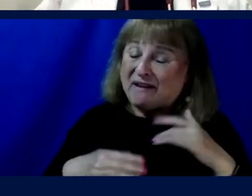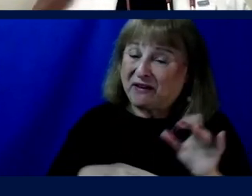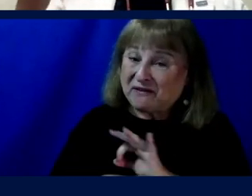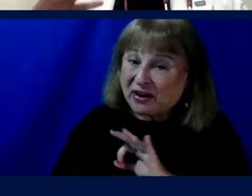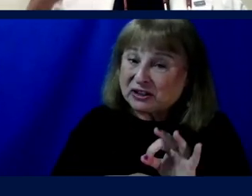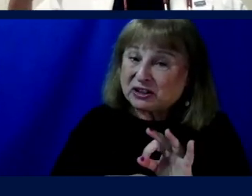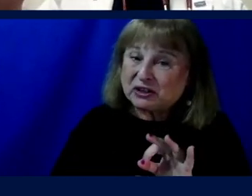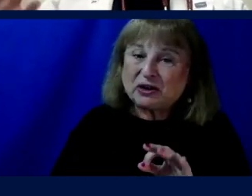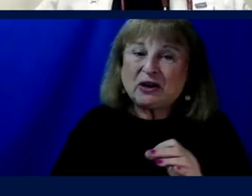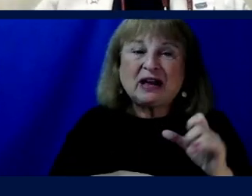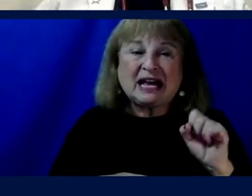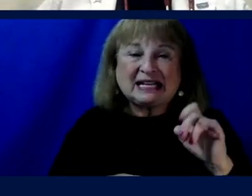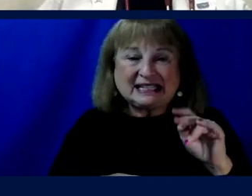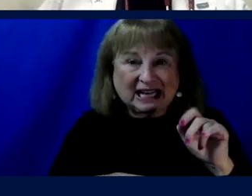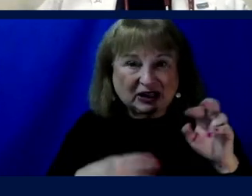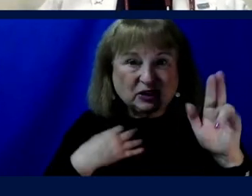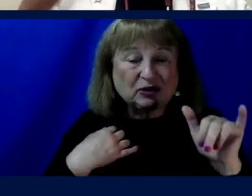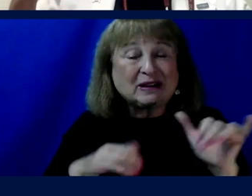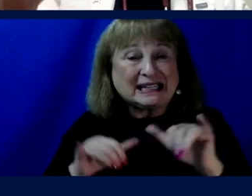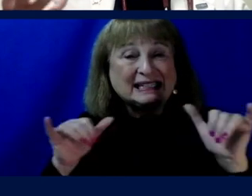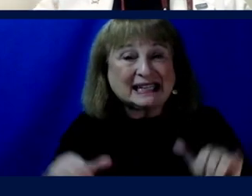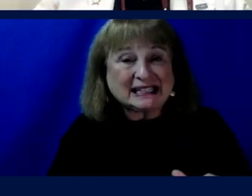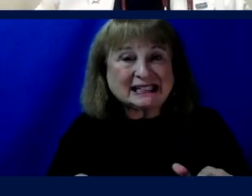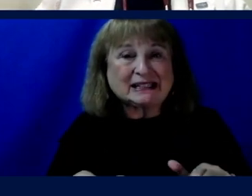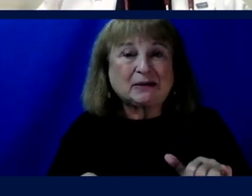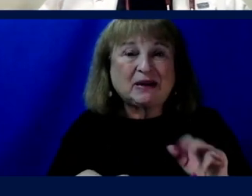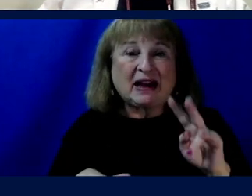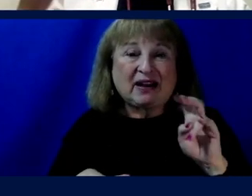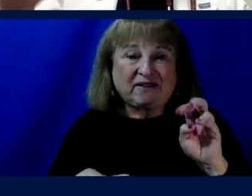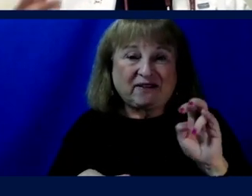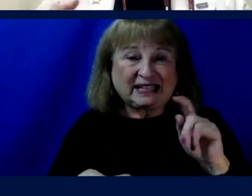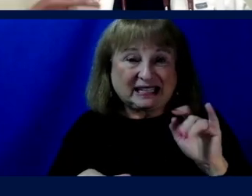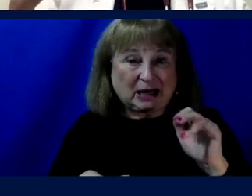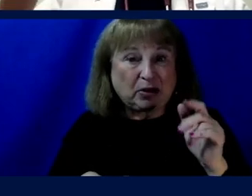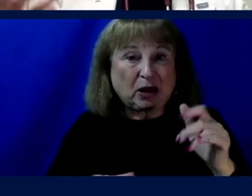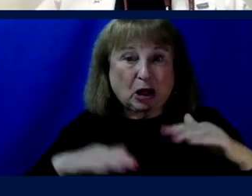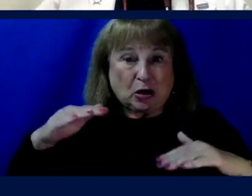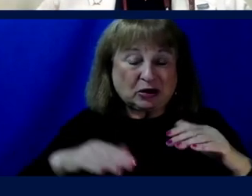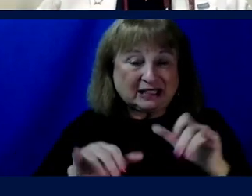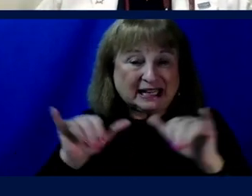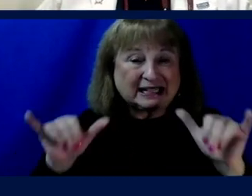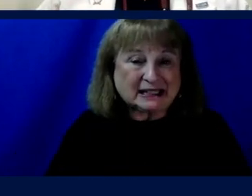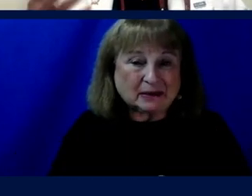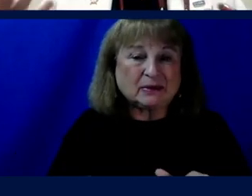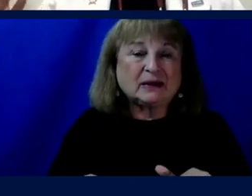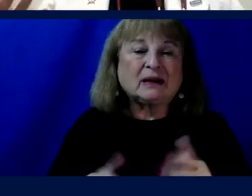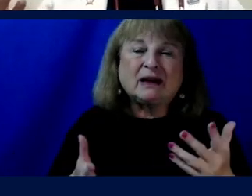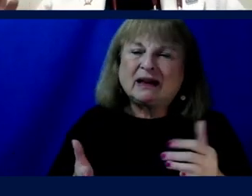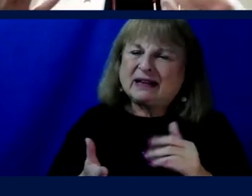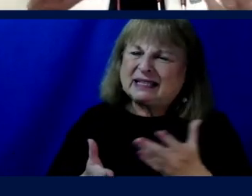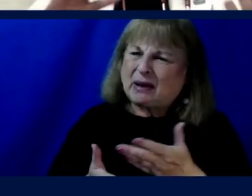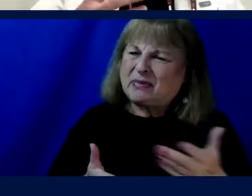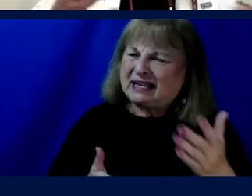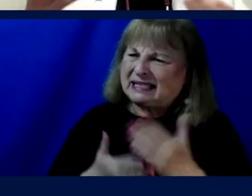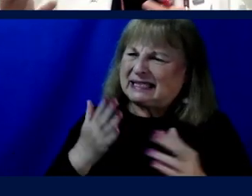sensory system or a vestibular system that uses otoliths and endoliths, some things that some people either have